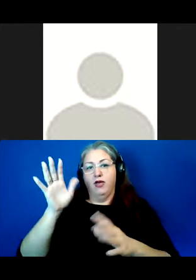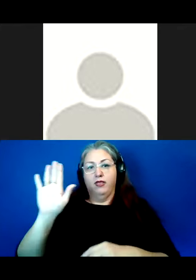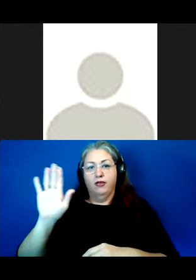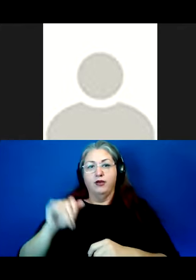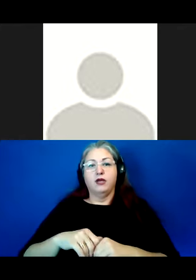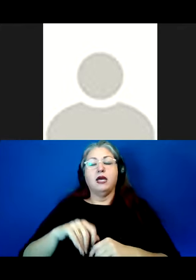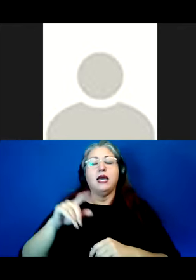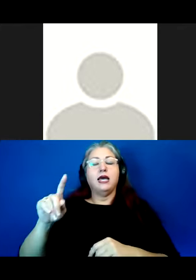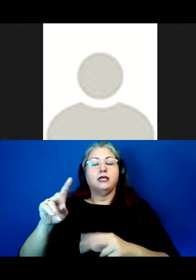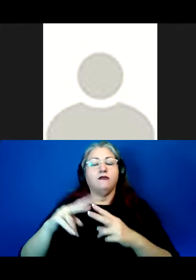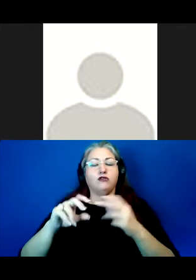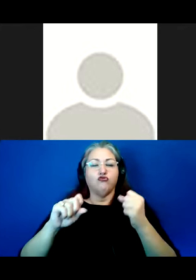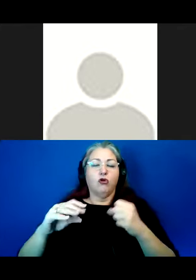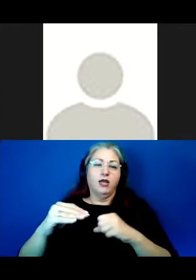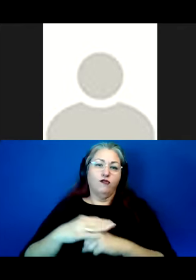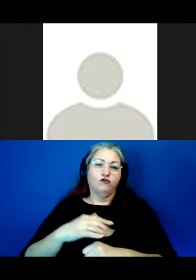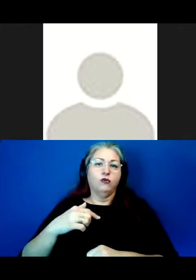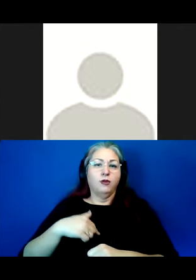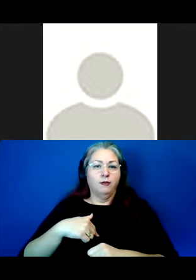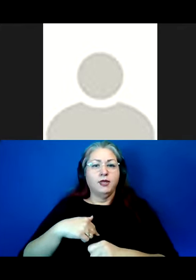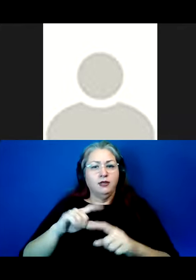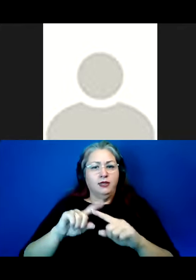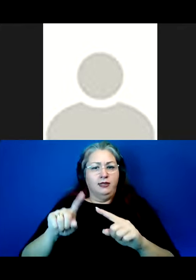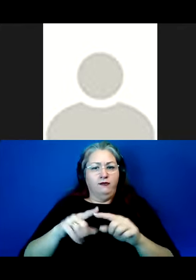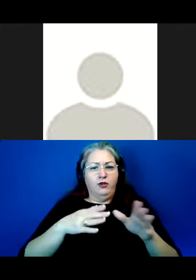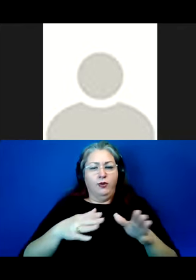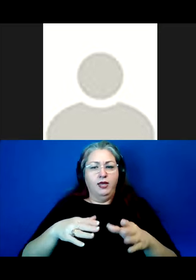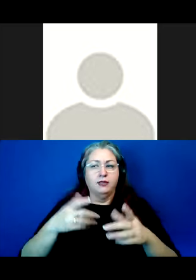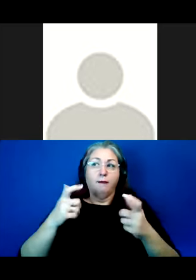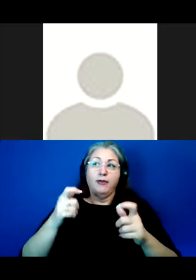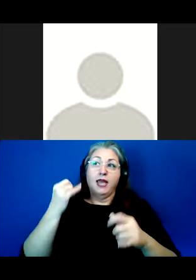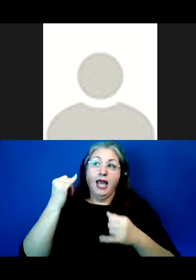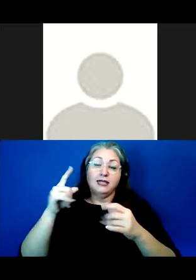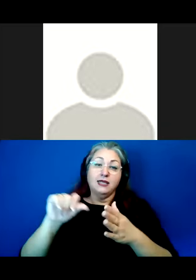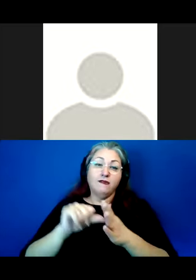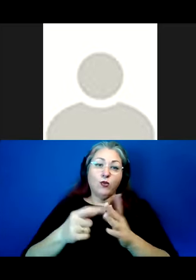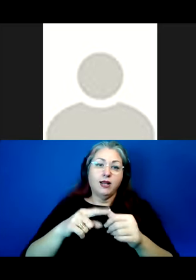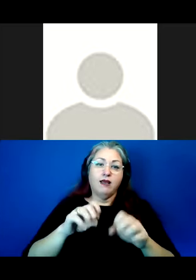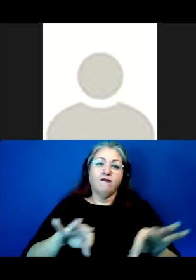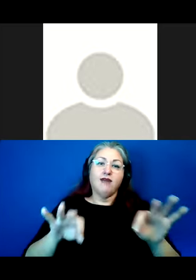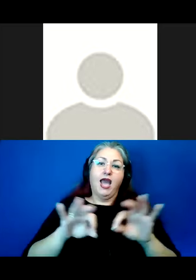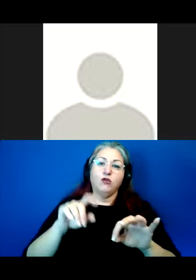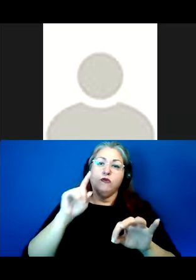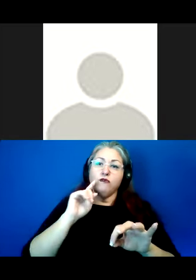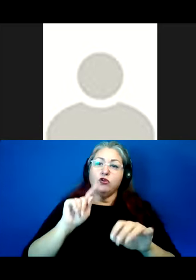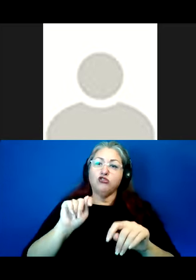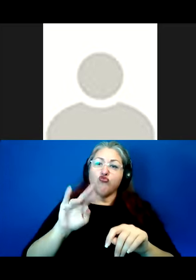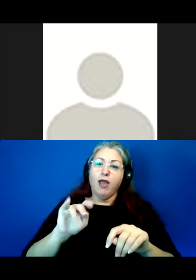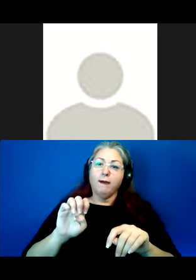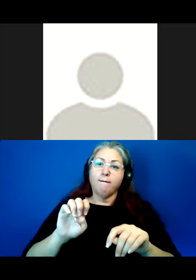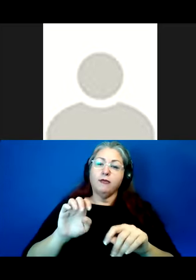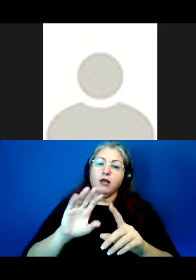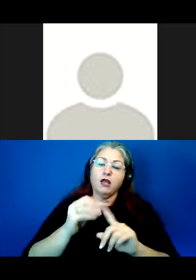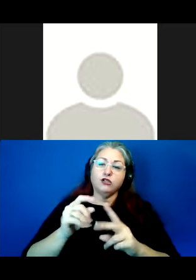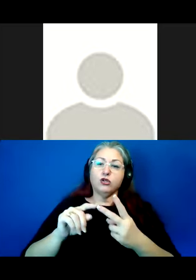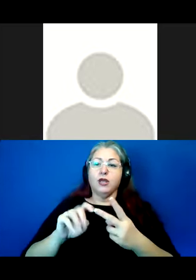He had a very strong influence on me in a lot of areas. Major ideas he emphasized include the value of our tribal culture, the idea that